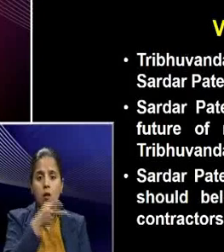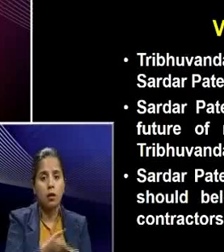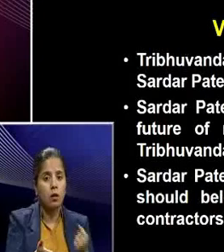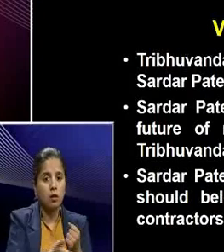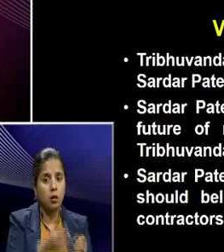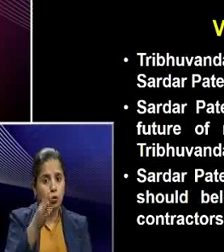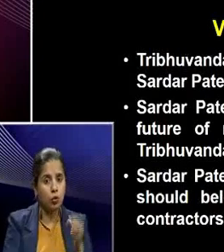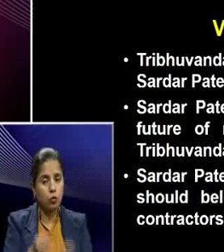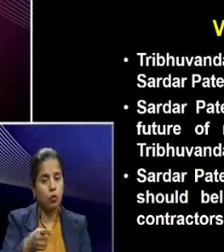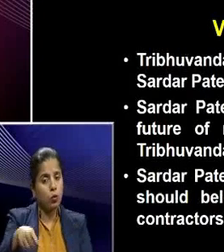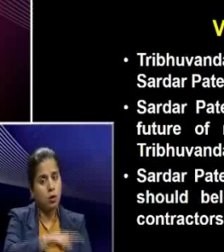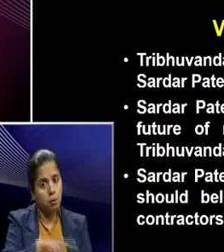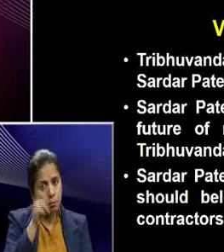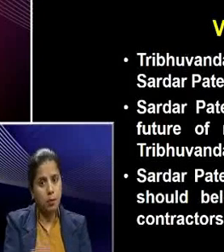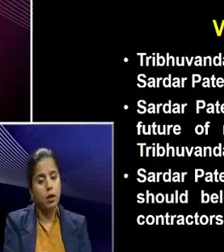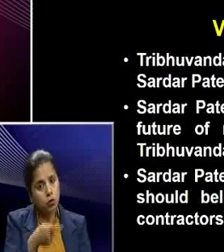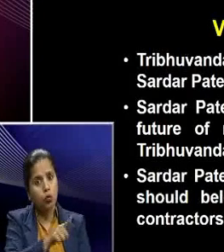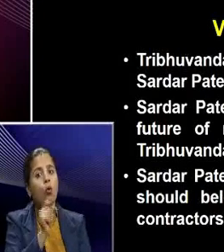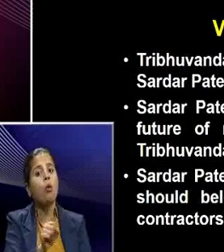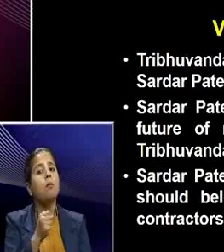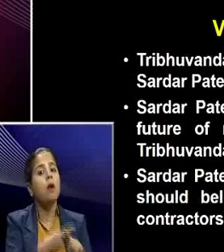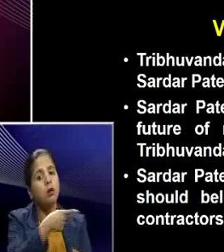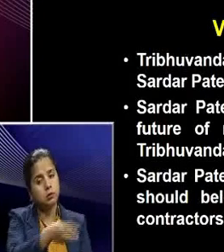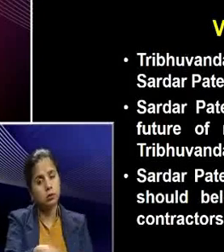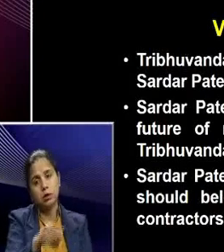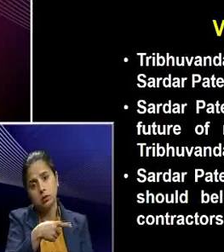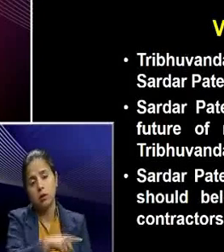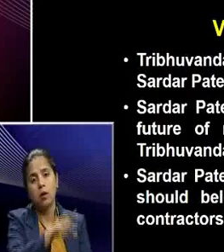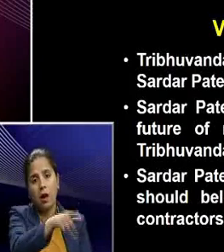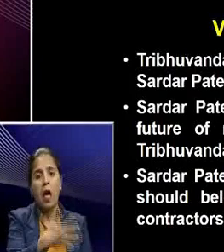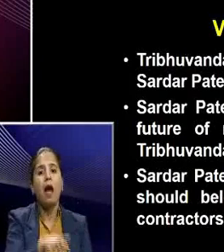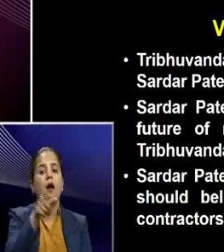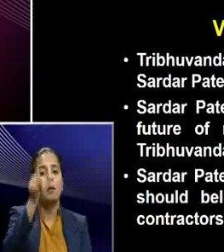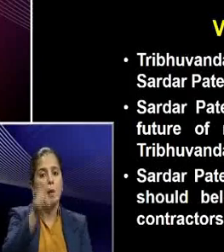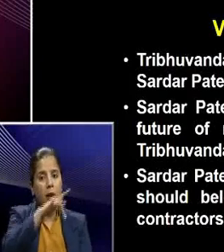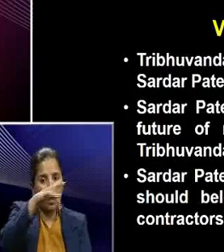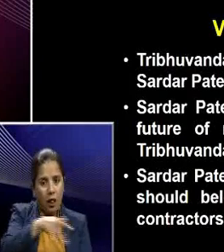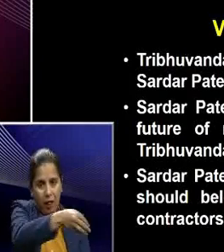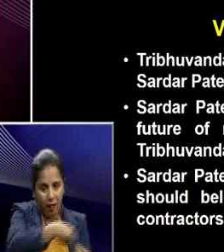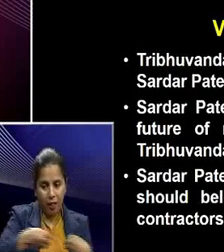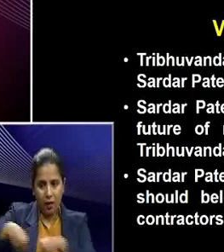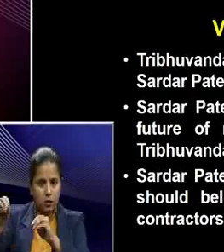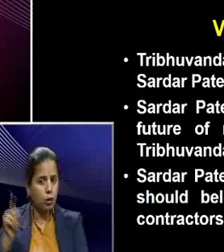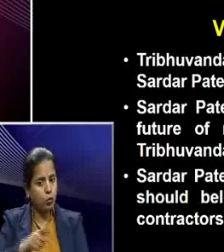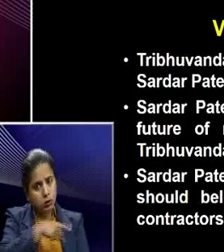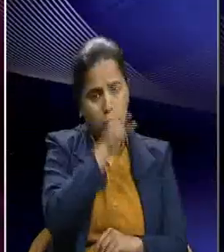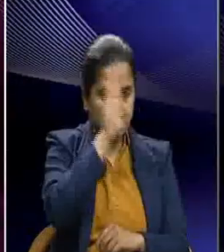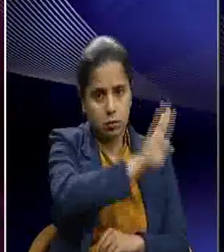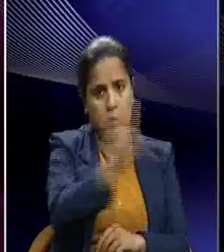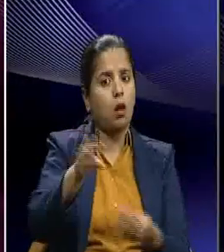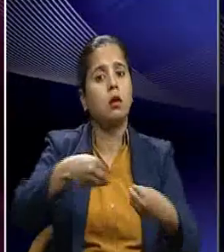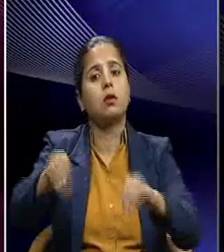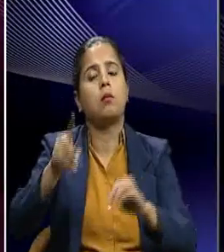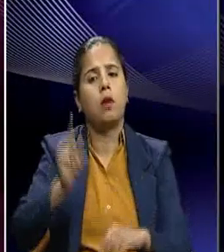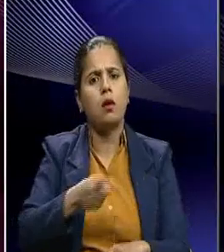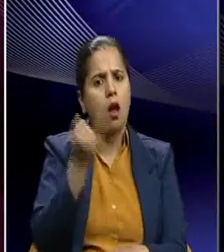the dairy should belong to you, to the farmers rather than the contractors or the Paulson limited. So this kind of